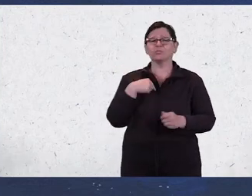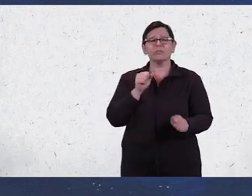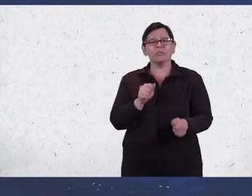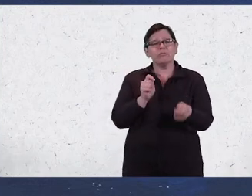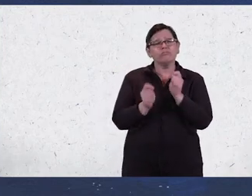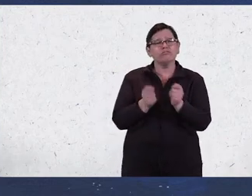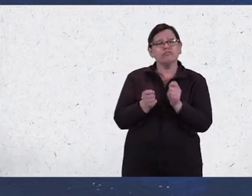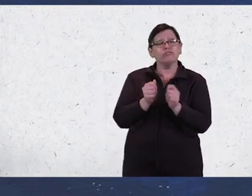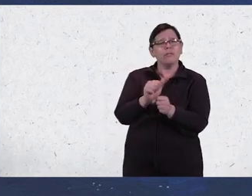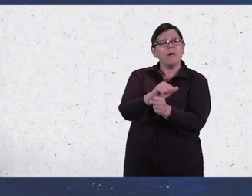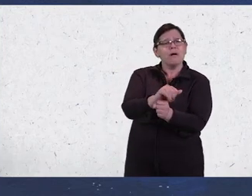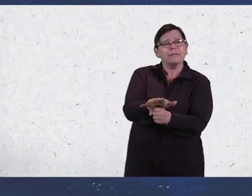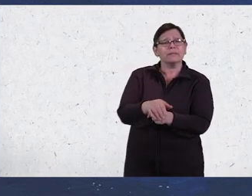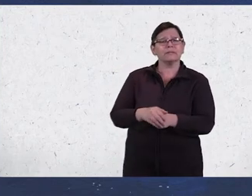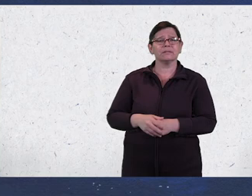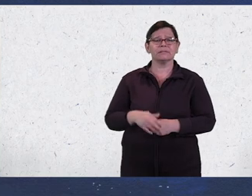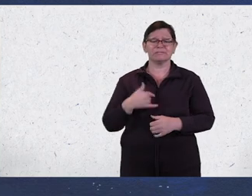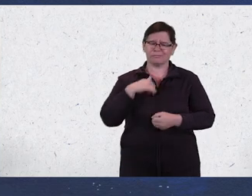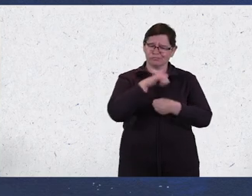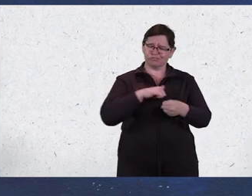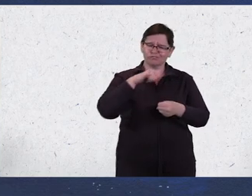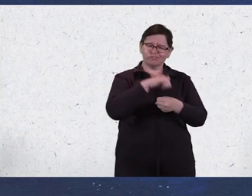I knew I could adapt to COVID